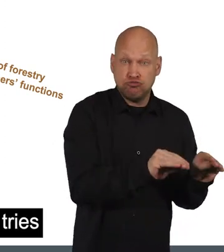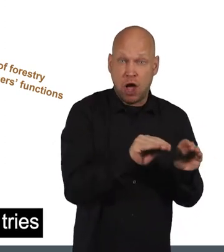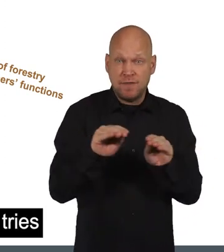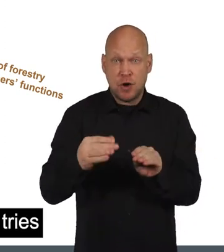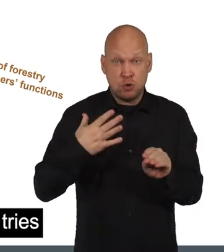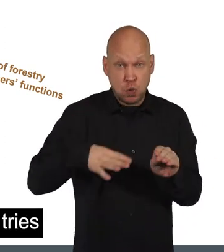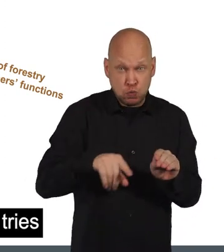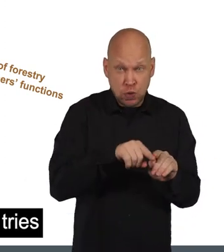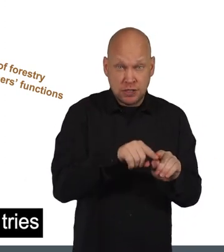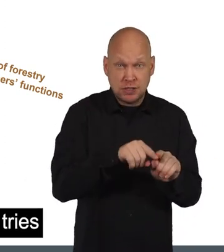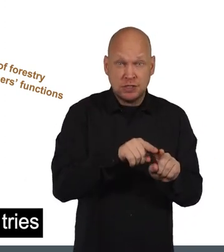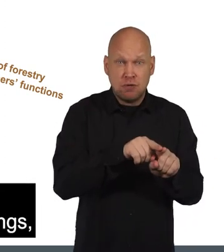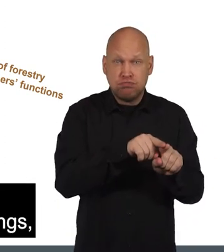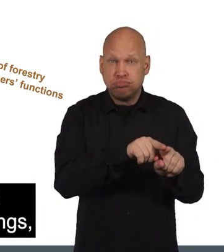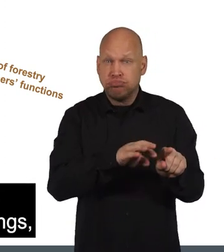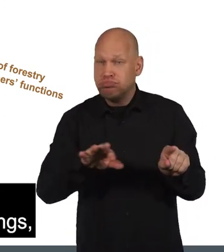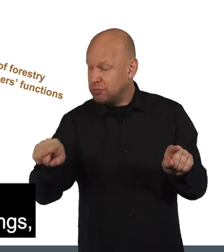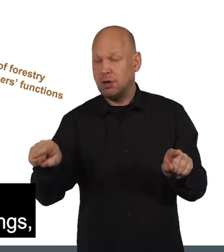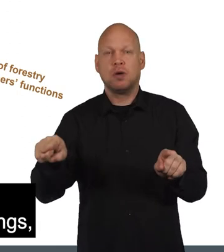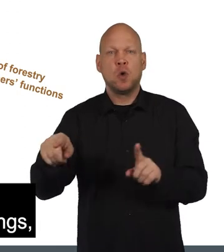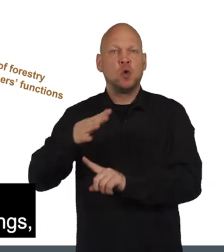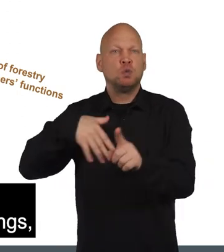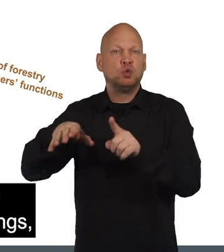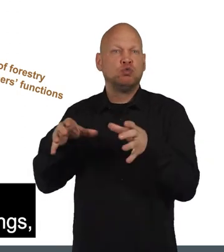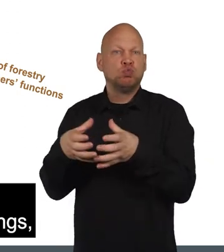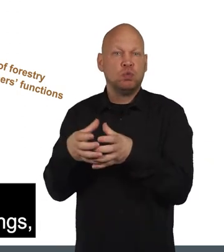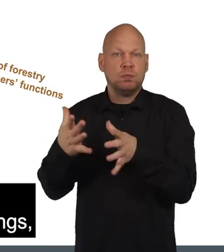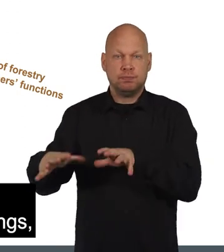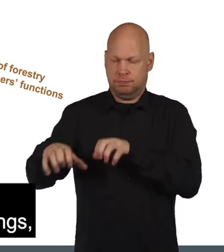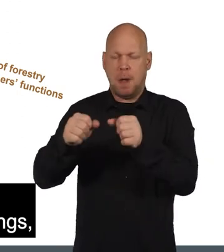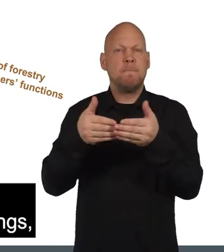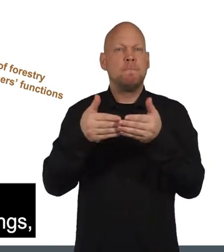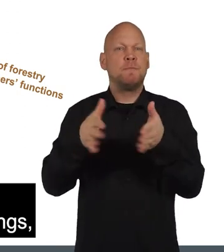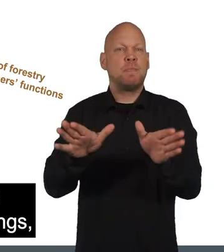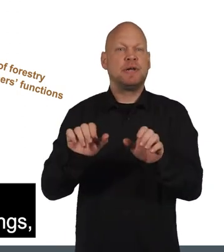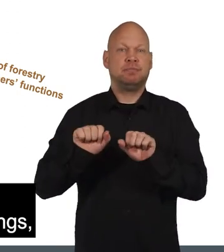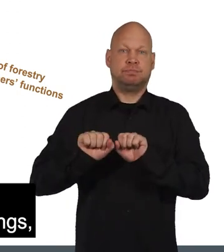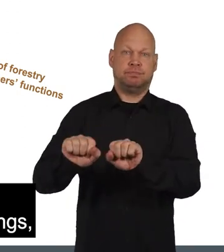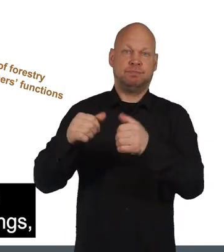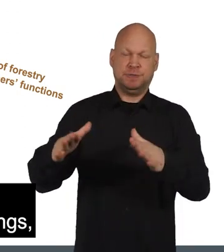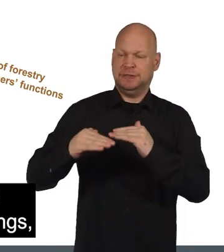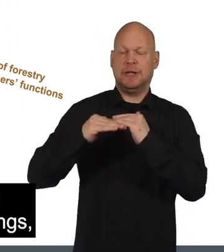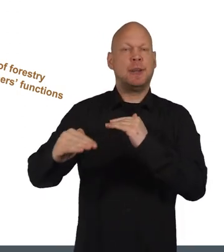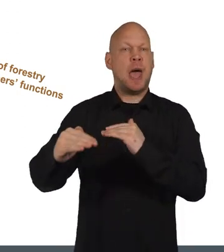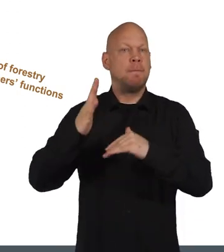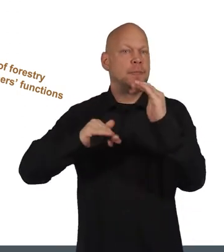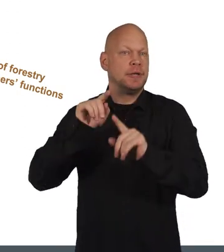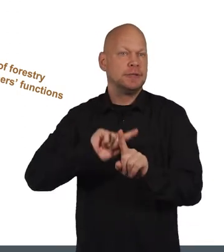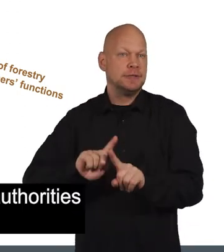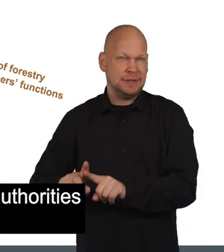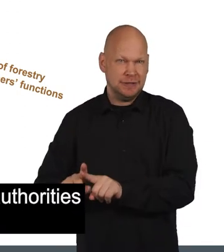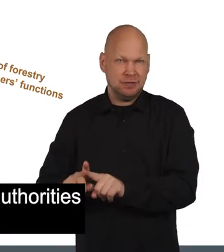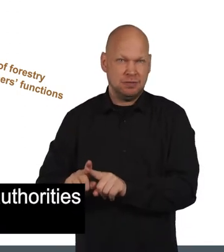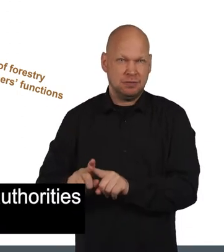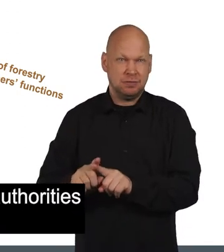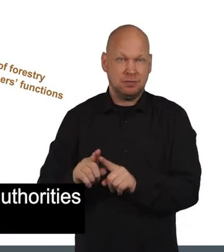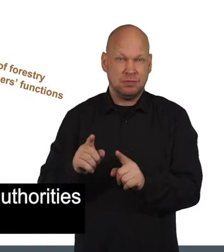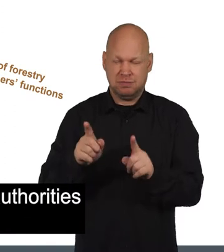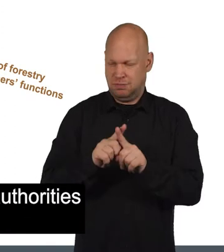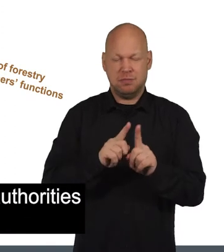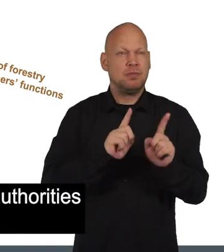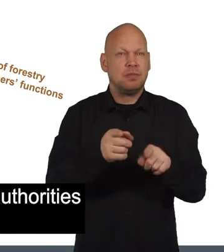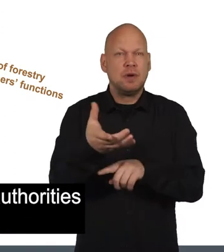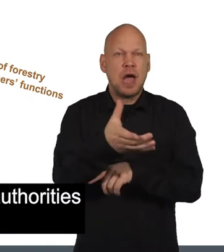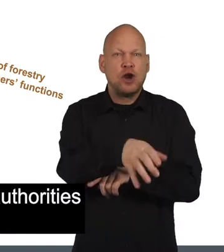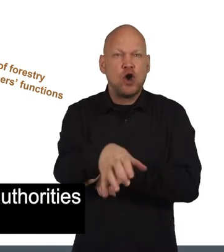requests, which tries to make it easier for community groups to take over publicly owned land and buildings. To a section